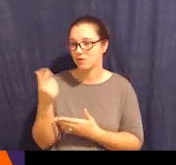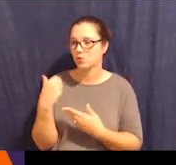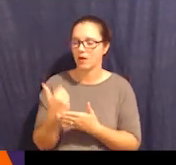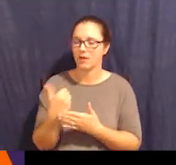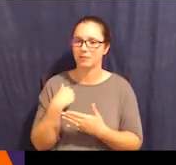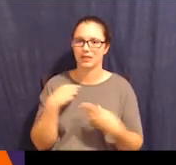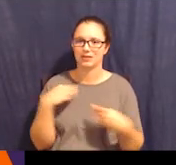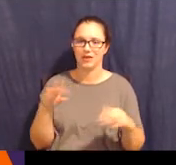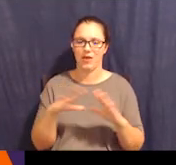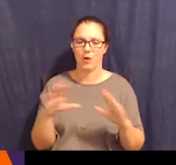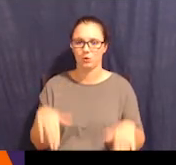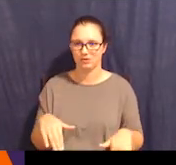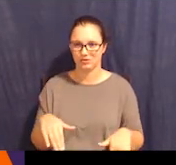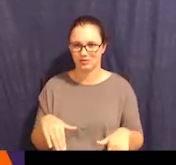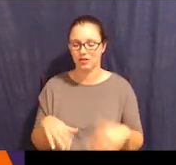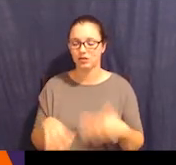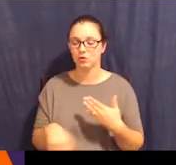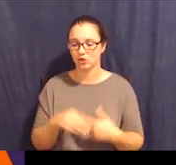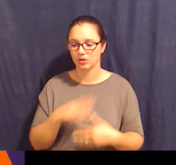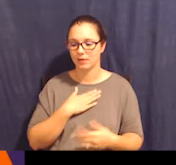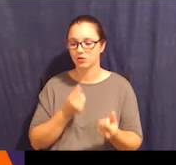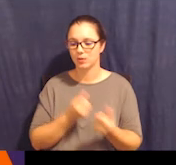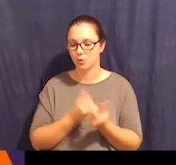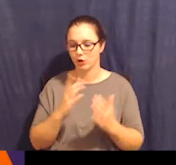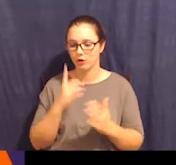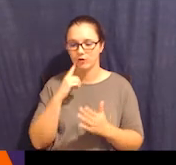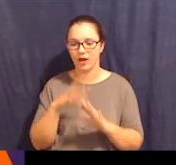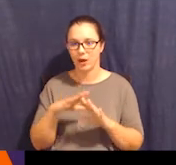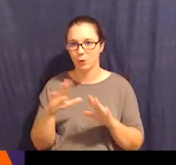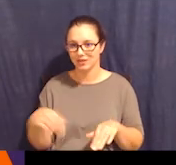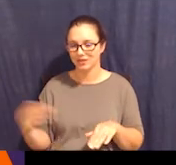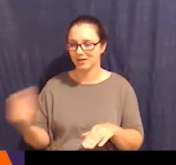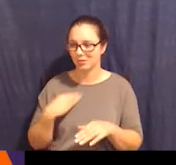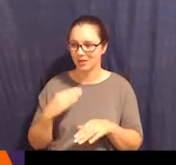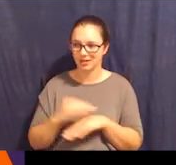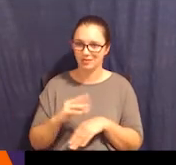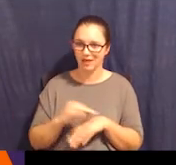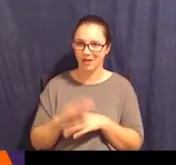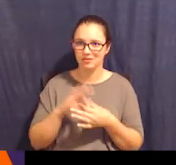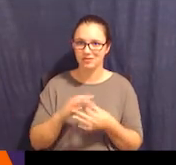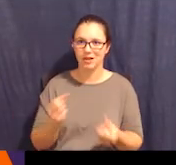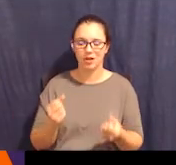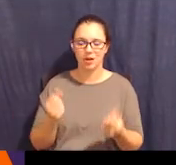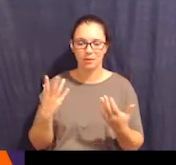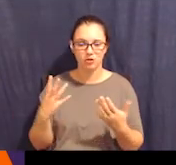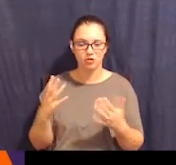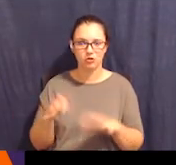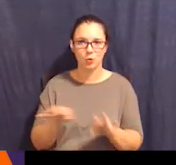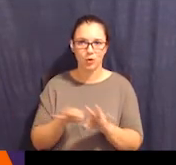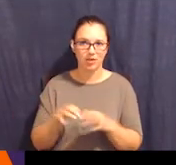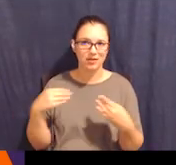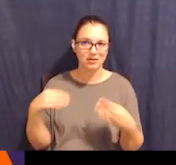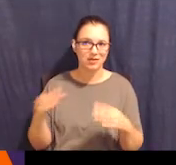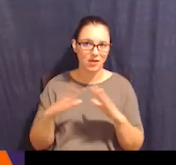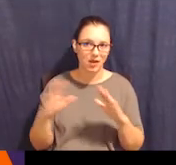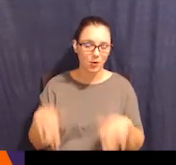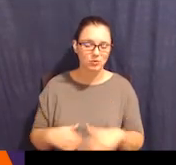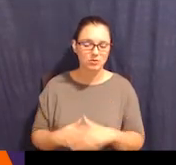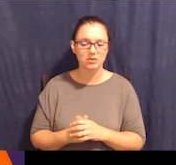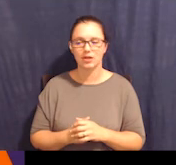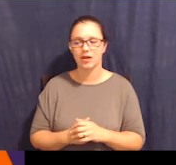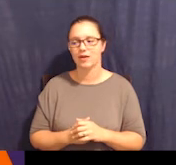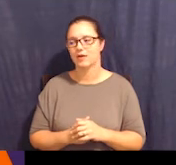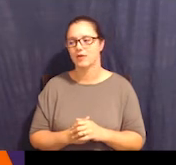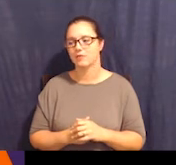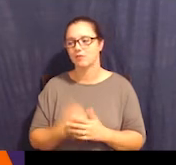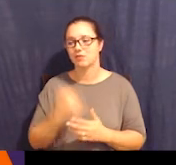and giving me advice about how much to sell the house for and whether to sell the house and where I want to live next, they're also going